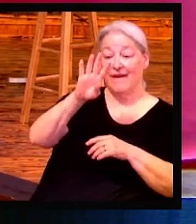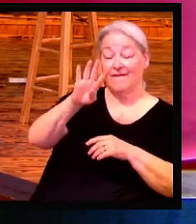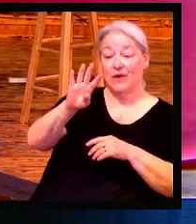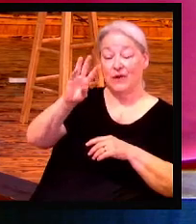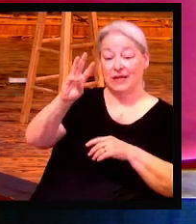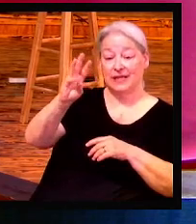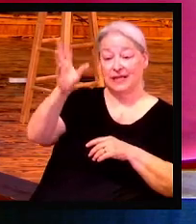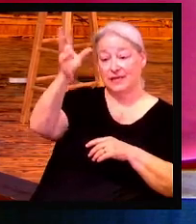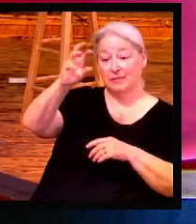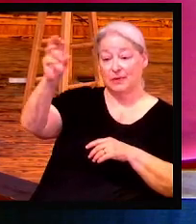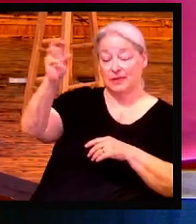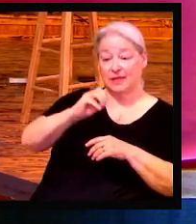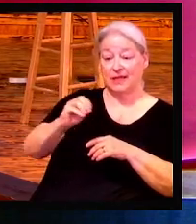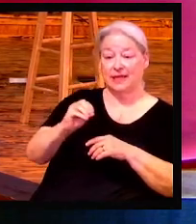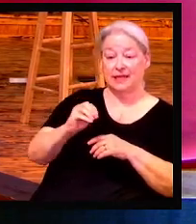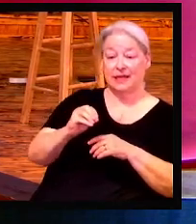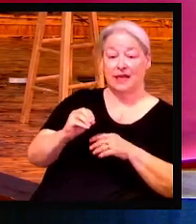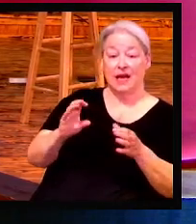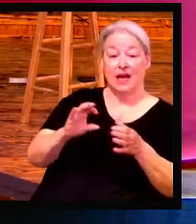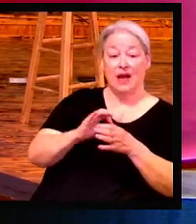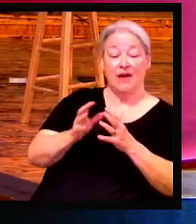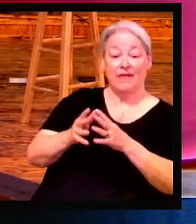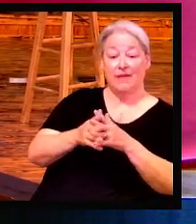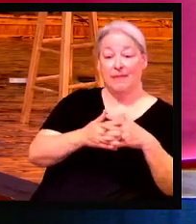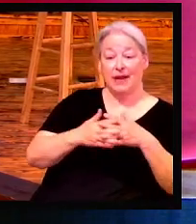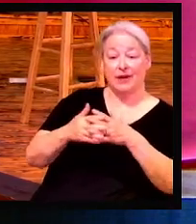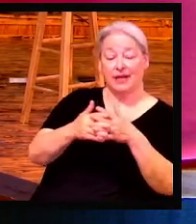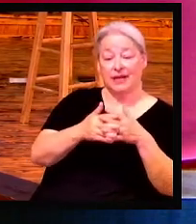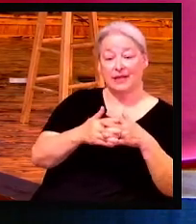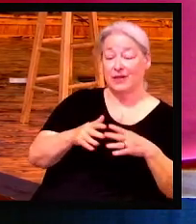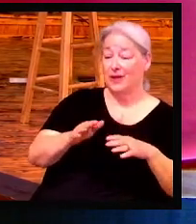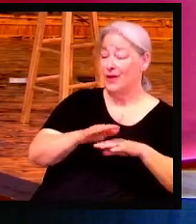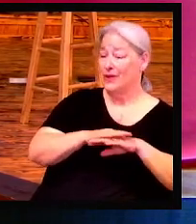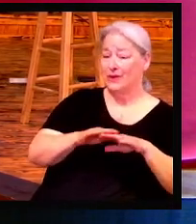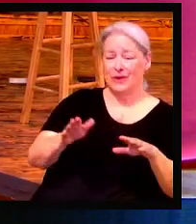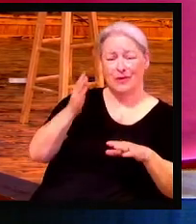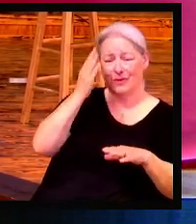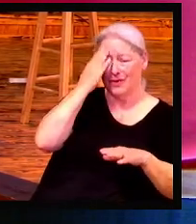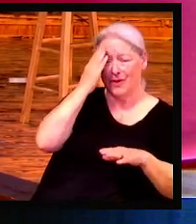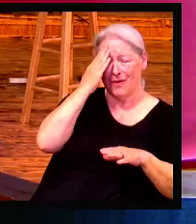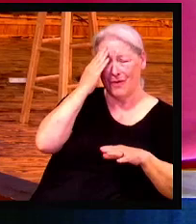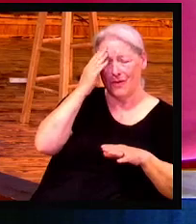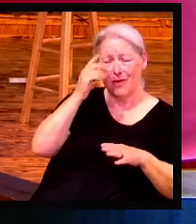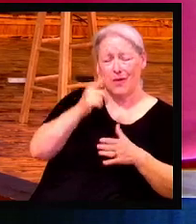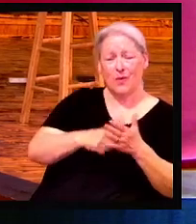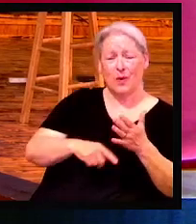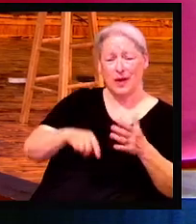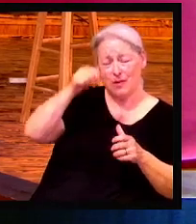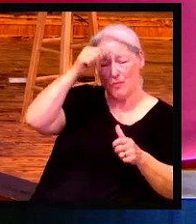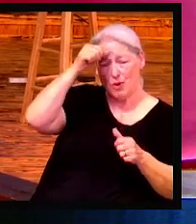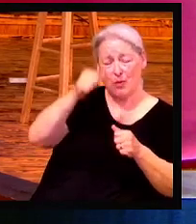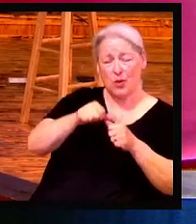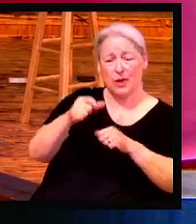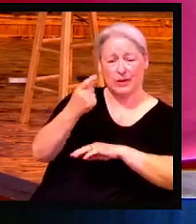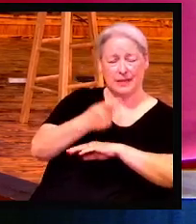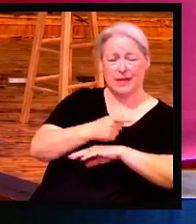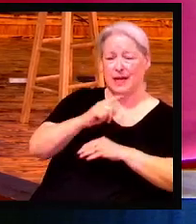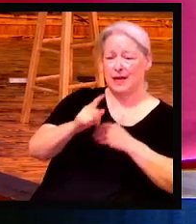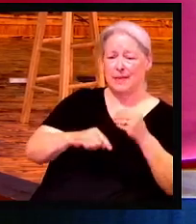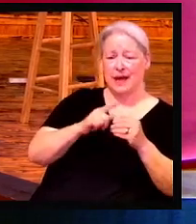do not know what Memorial Day weekend is about. They don't even know what it's for. And it's turned into just